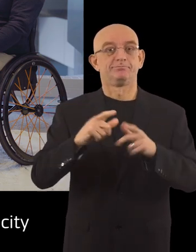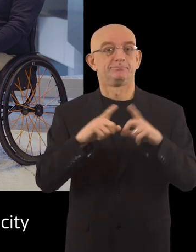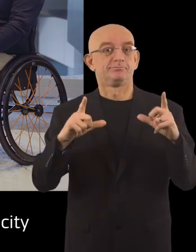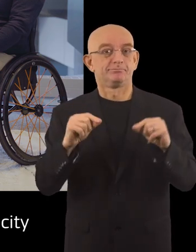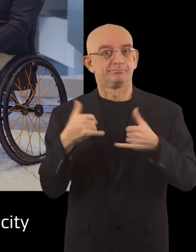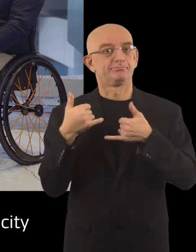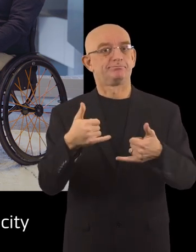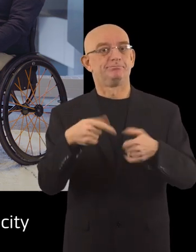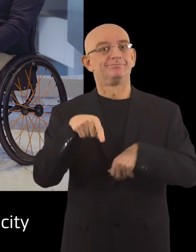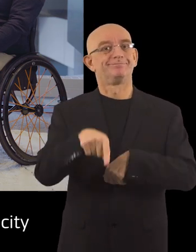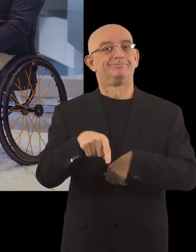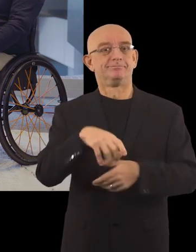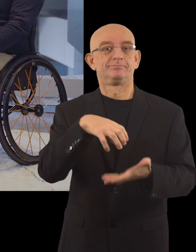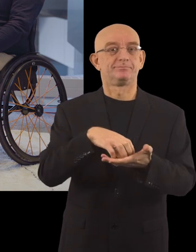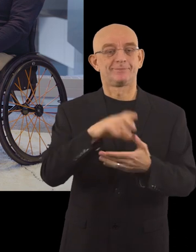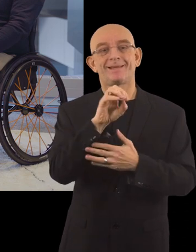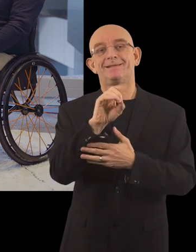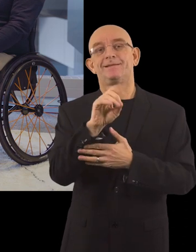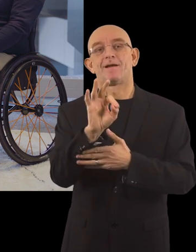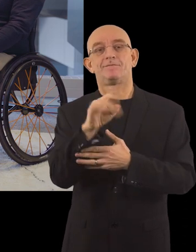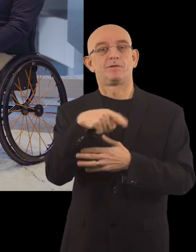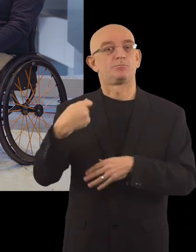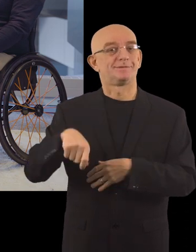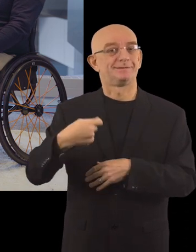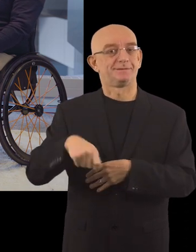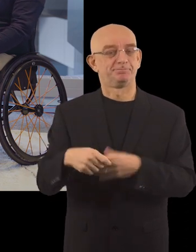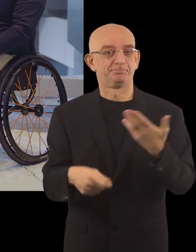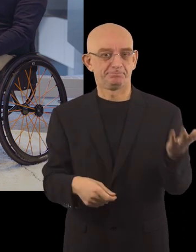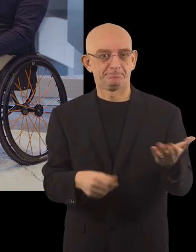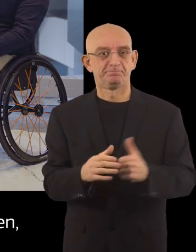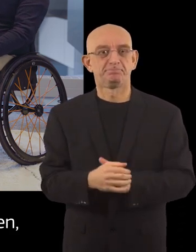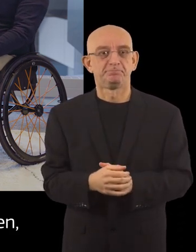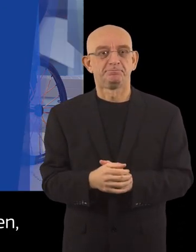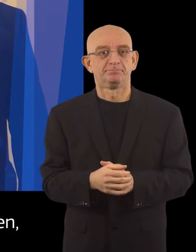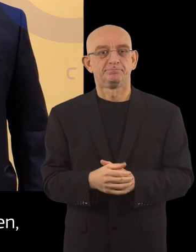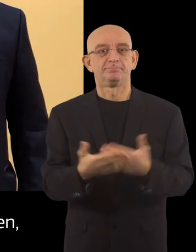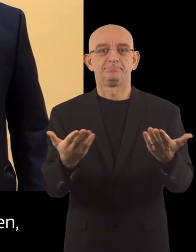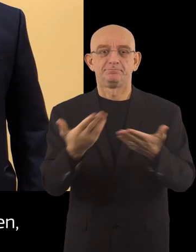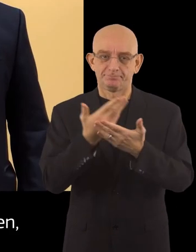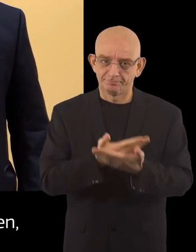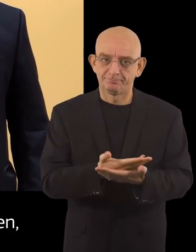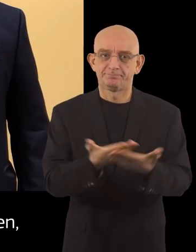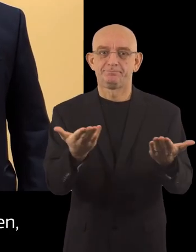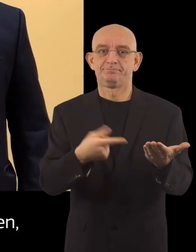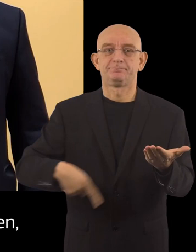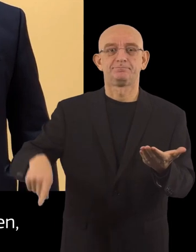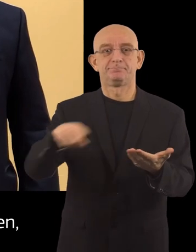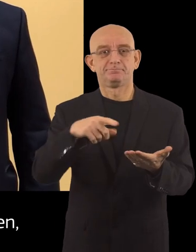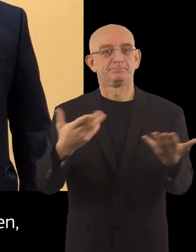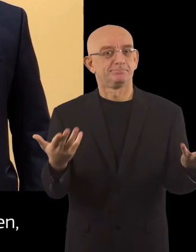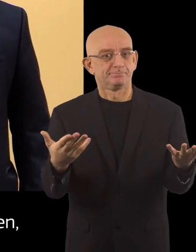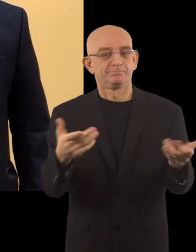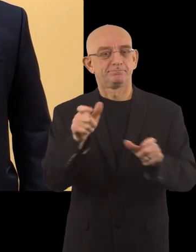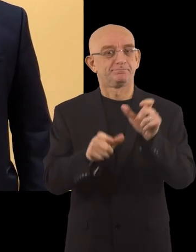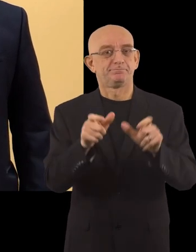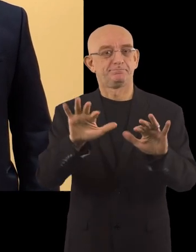as an opportunity for the whole city, is the EDF president. Dear Commissioner, ladies and